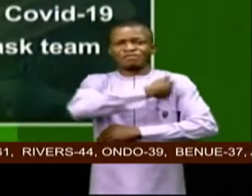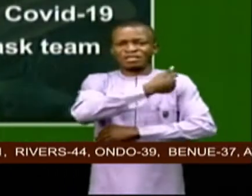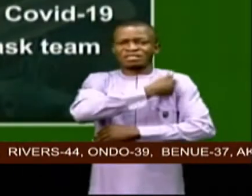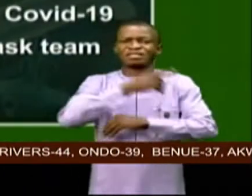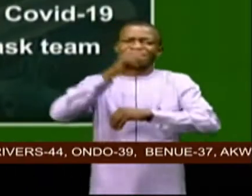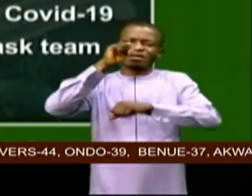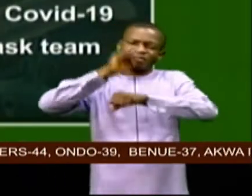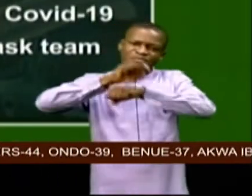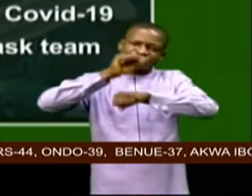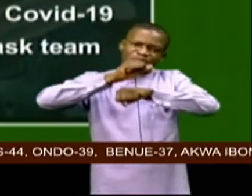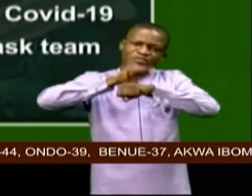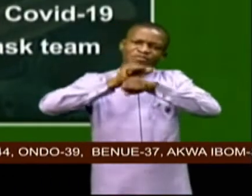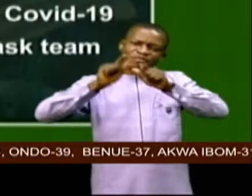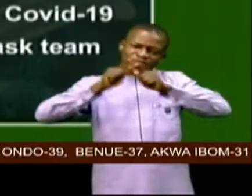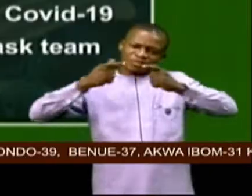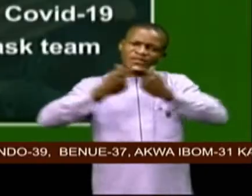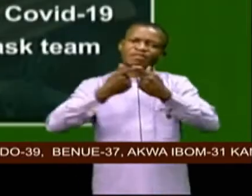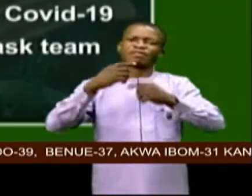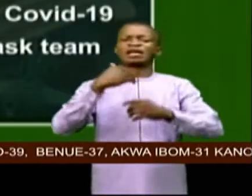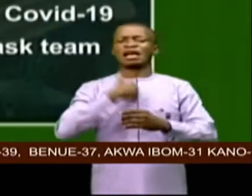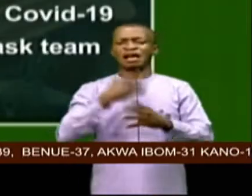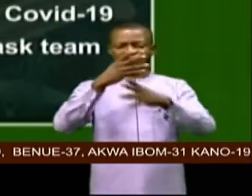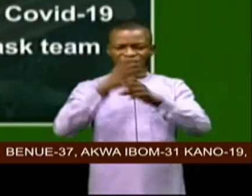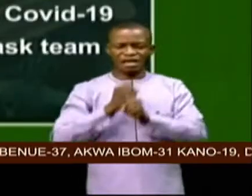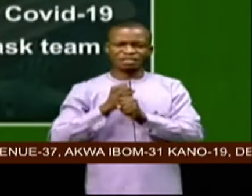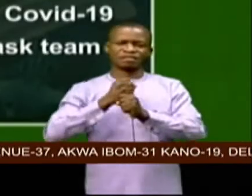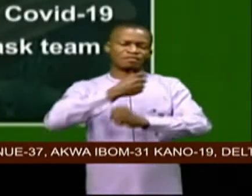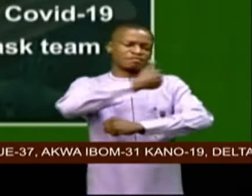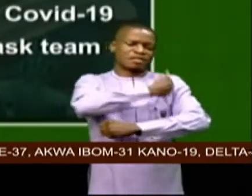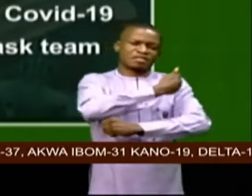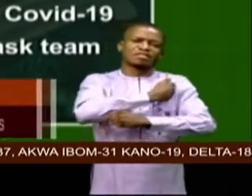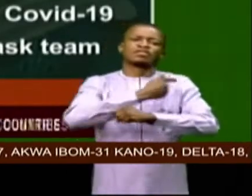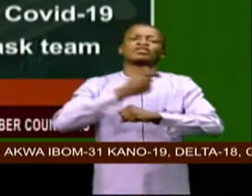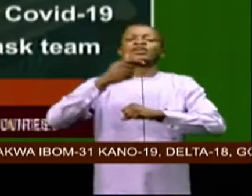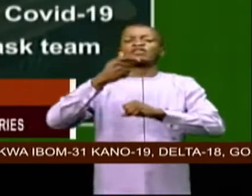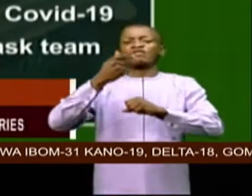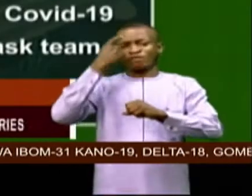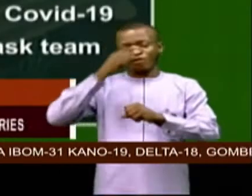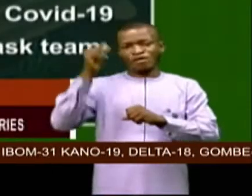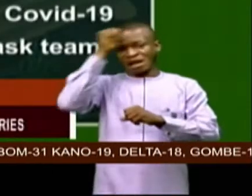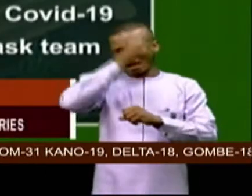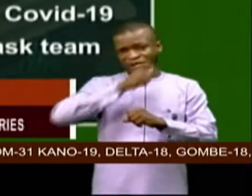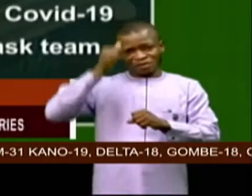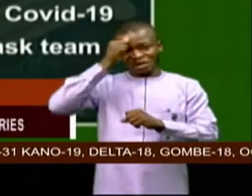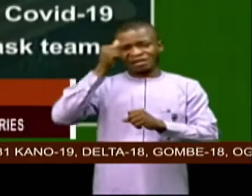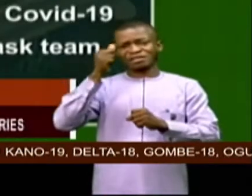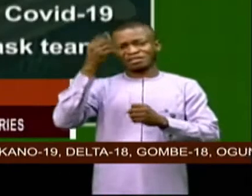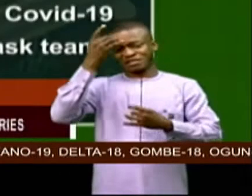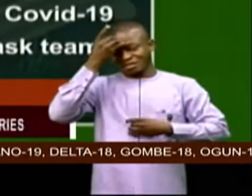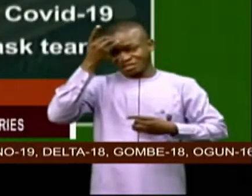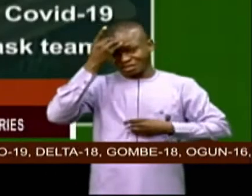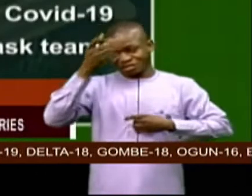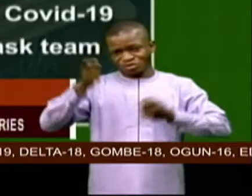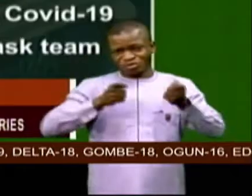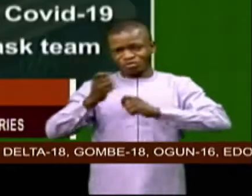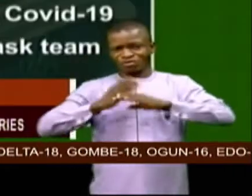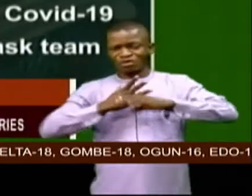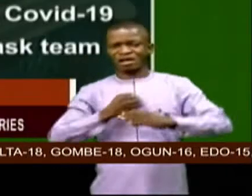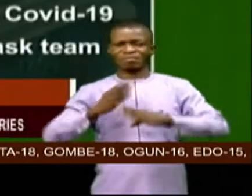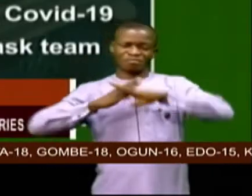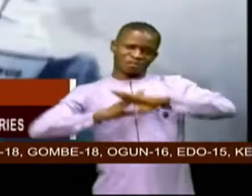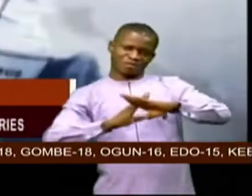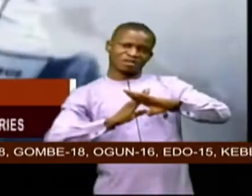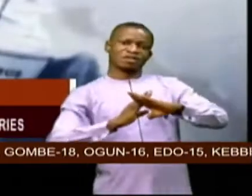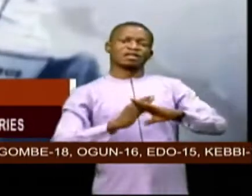has secured vaccines on behalf of the african centers for disease control and prevention african bank is facilitating